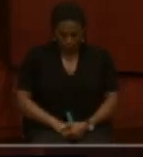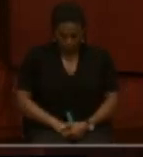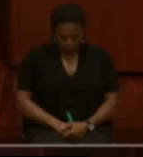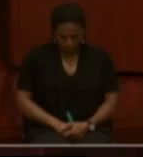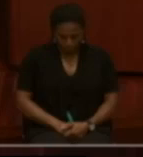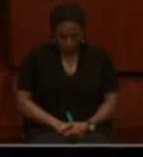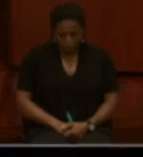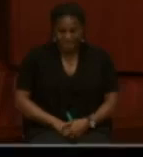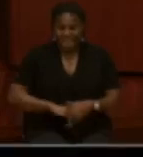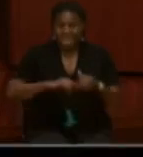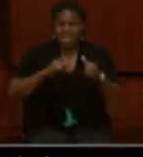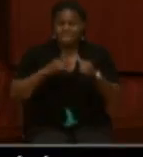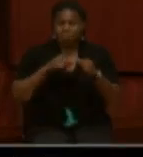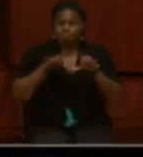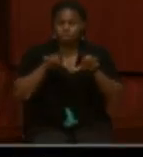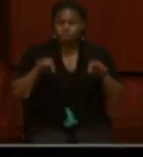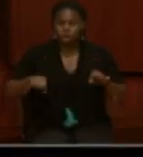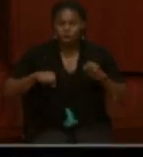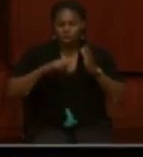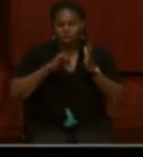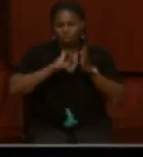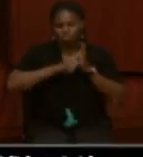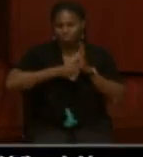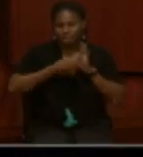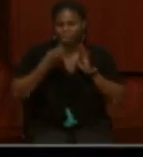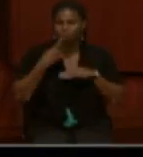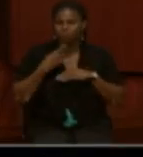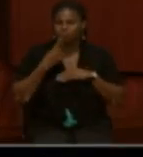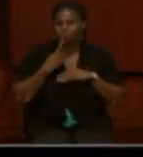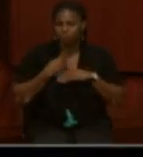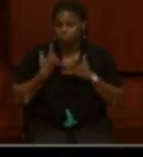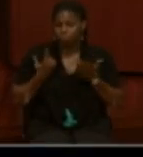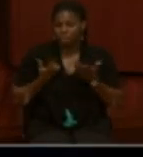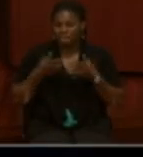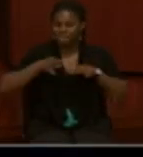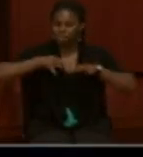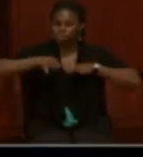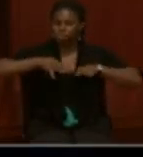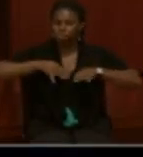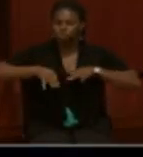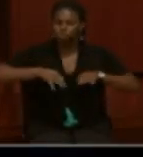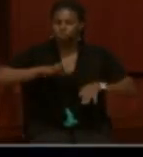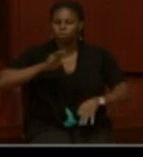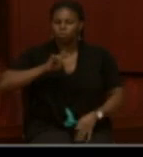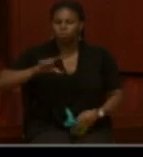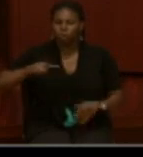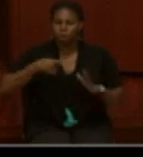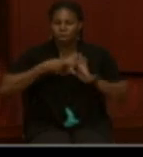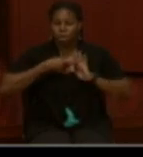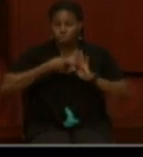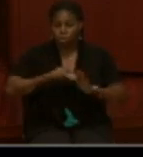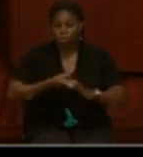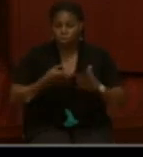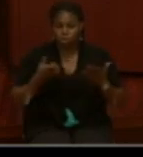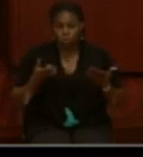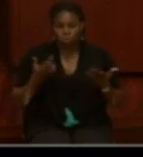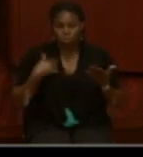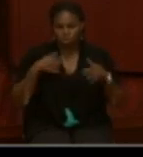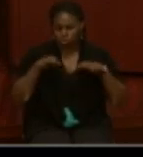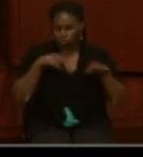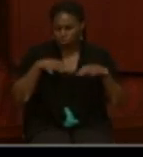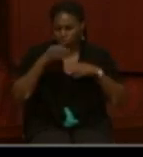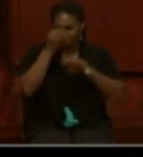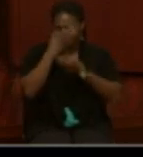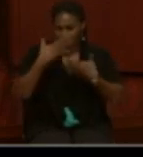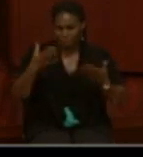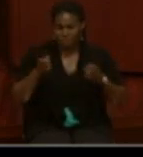So the first card I've highlighted in red, this is from the muster and descriptive roll. And it shows, again, this is going to be descriptive information